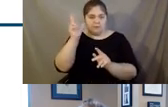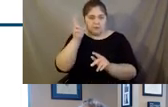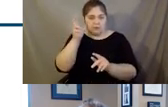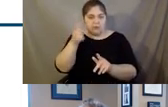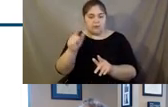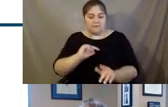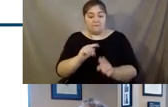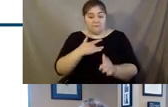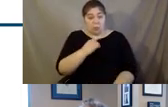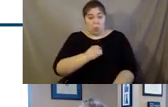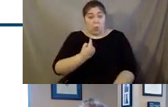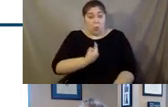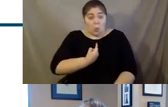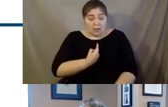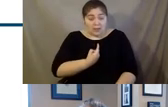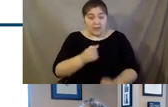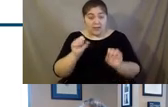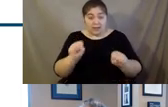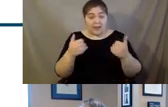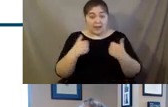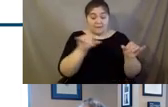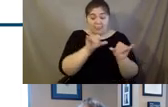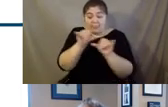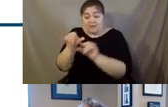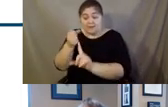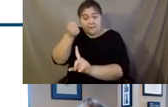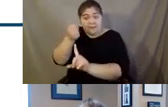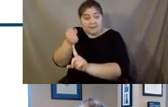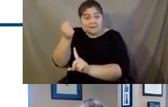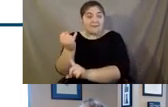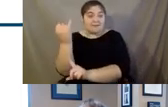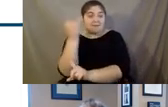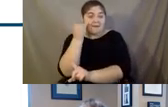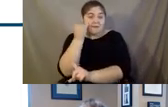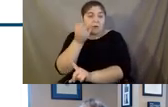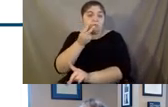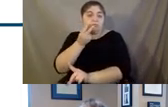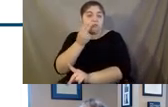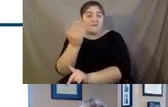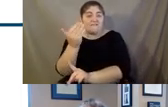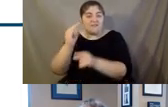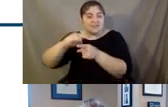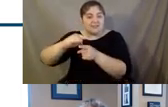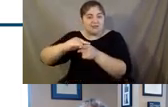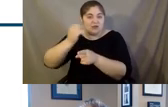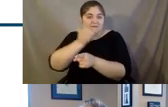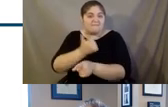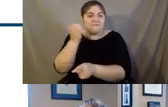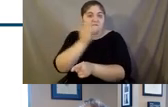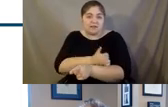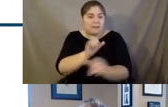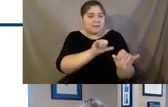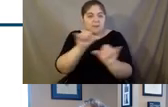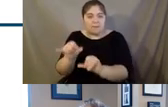Being lonely can have the same impact on our health as smoking 15 cigarettes a day. It's correlated with